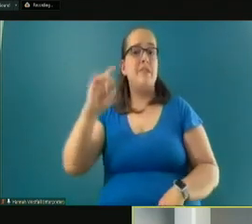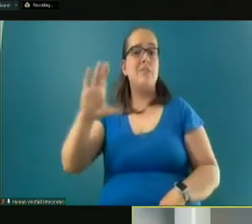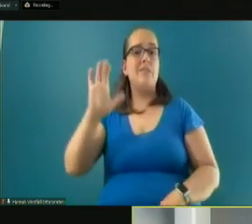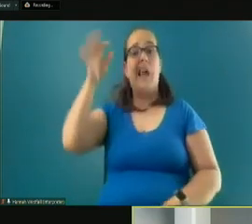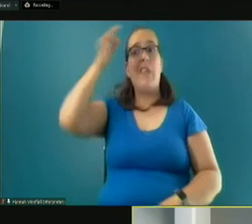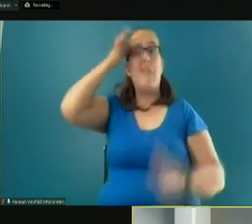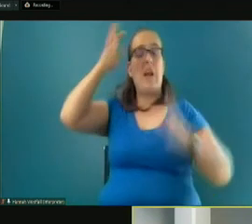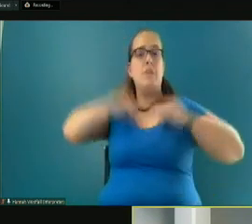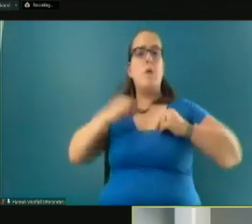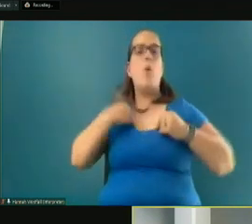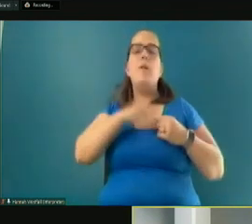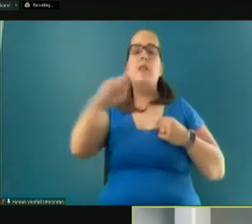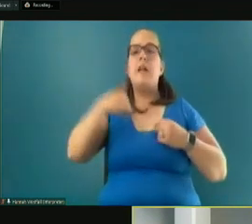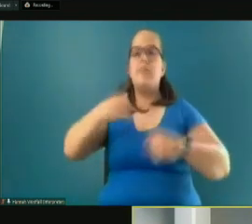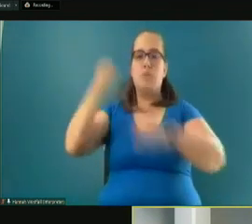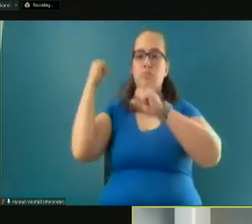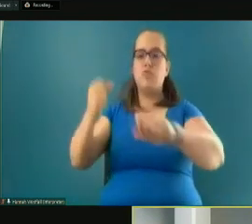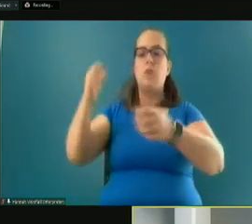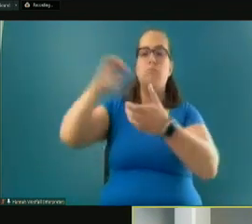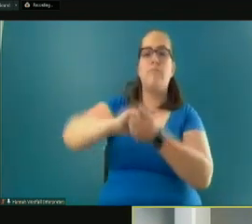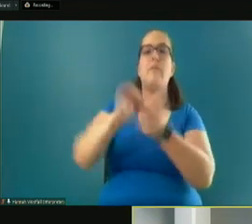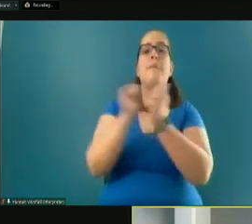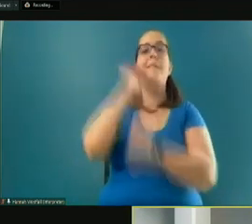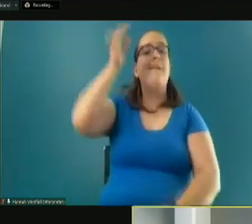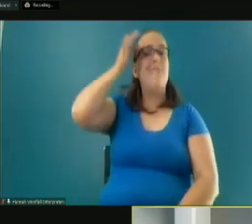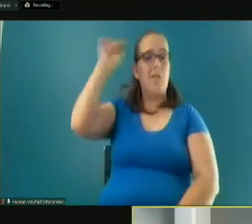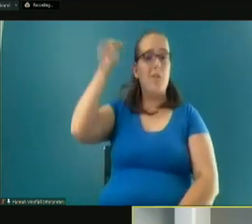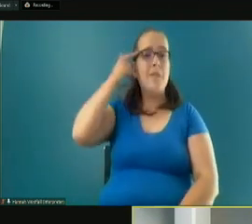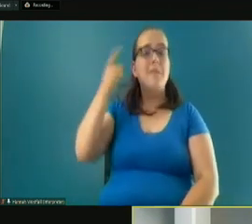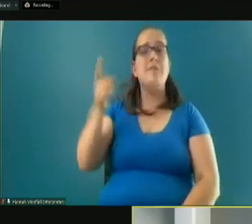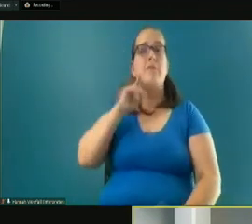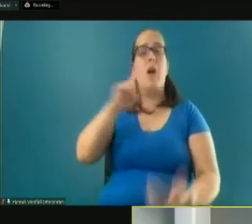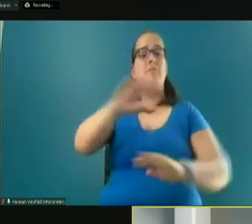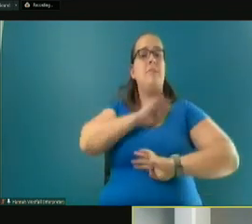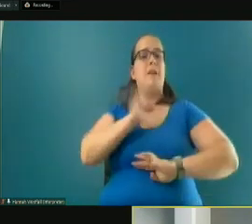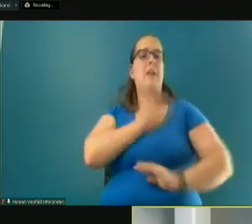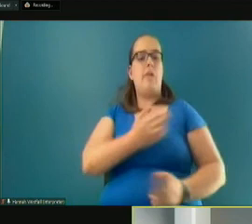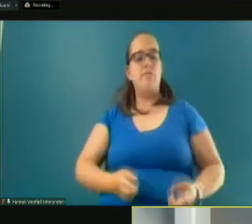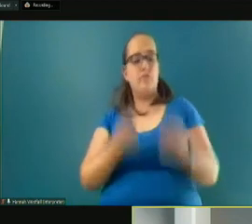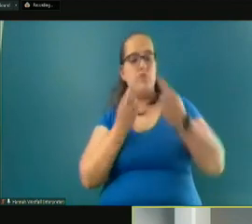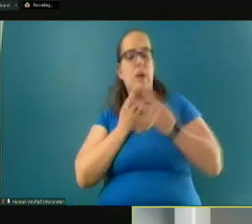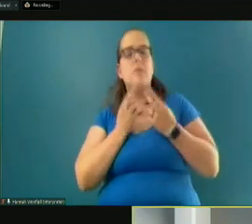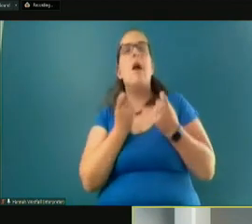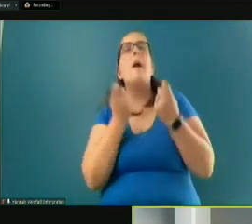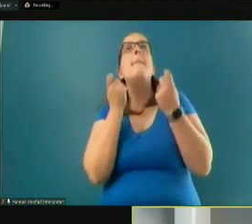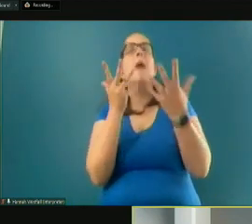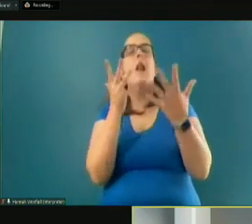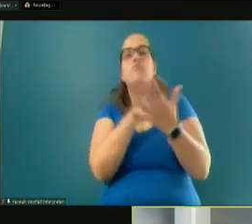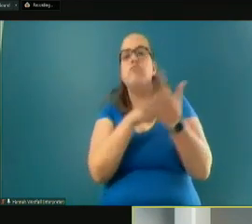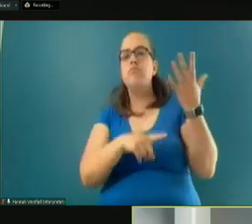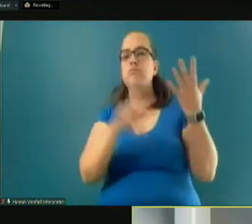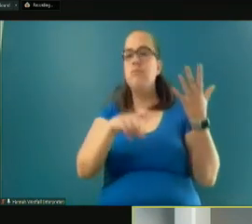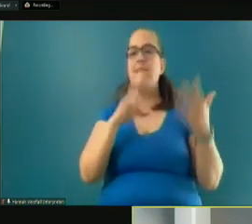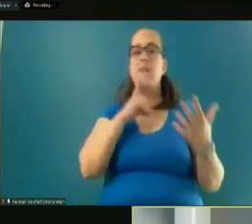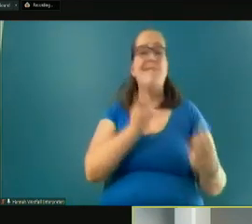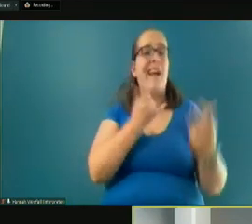So we need to have a strong partnership with the federal government in order to meet our residents' many needs, be it from wildfire mitigation,